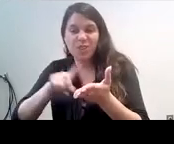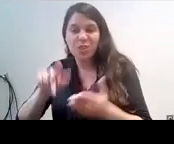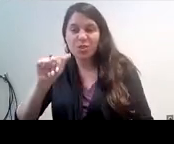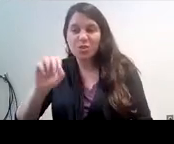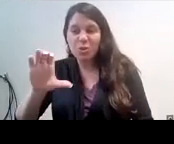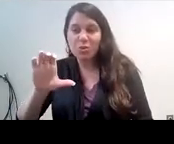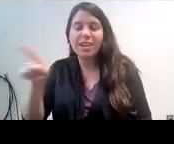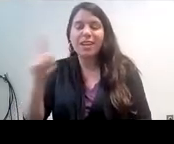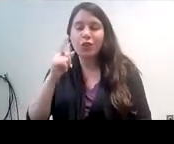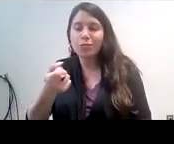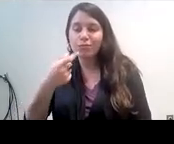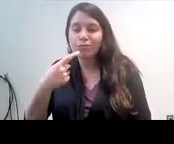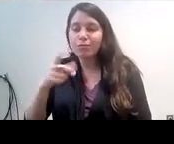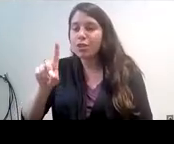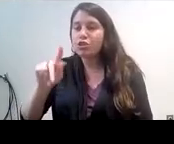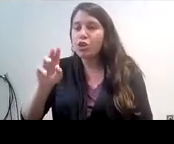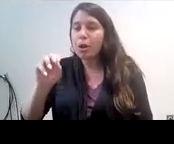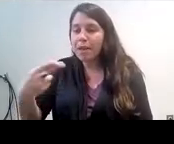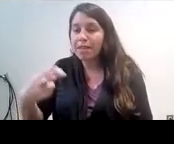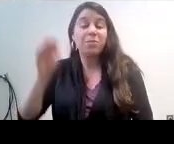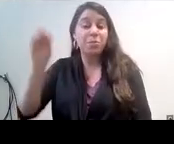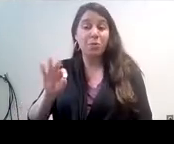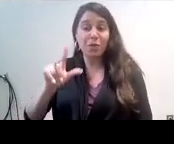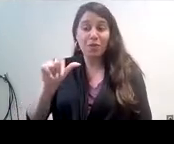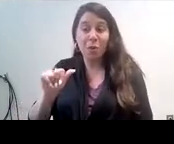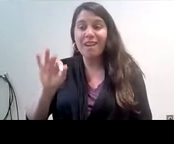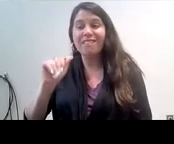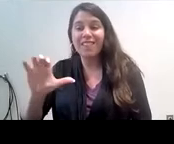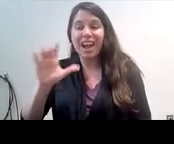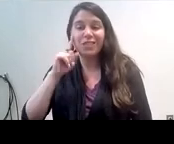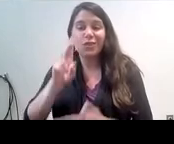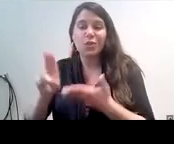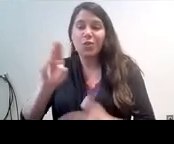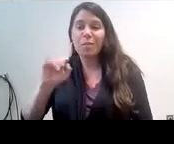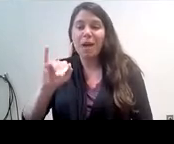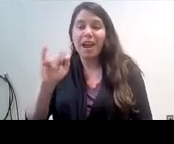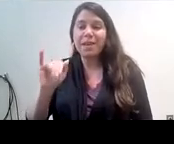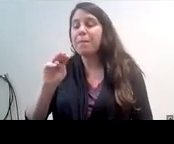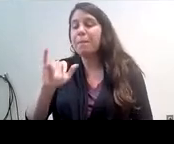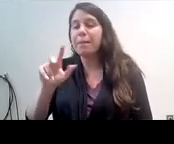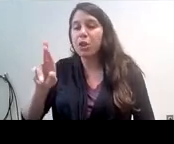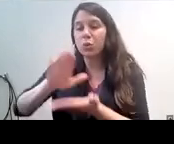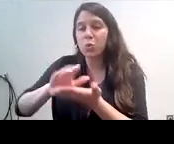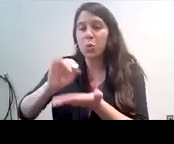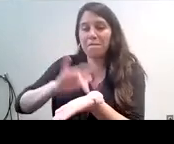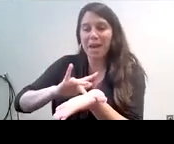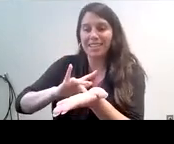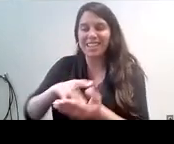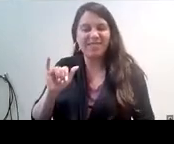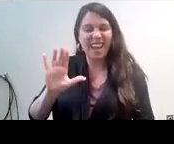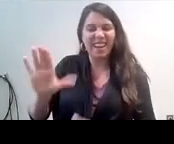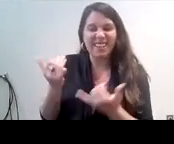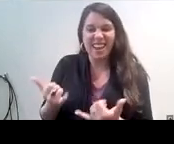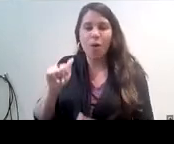Dartmouth, and then moved to Florida as a member of the faculty at the University of Miami Miller School of Medicine, where he is now Associate